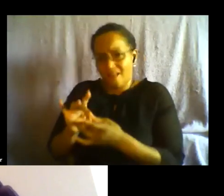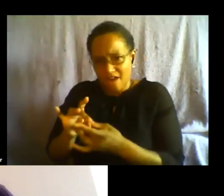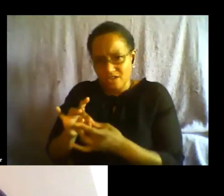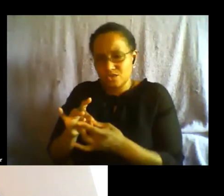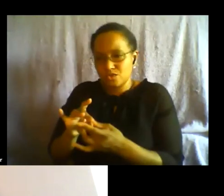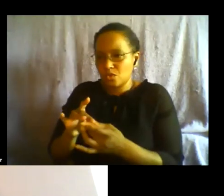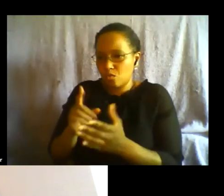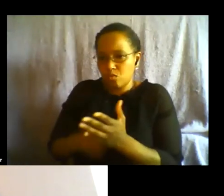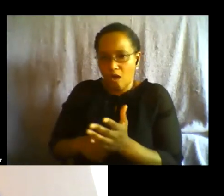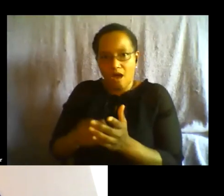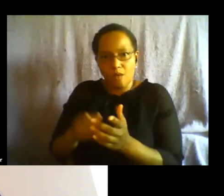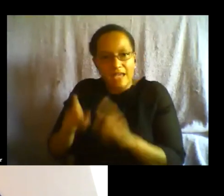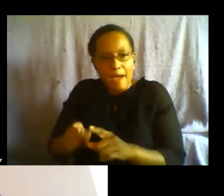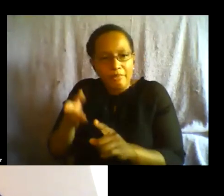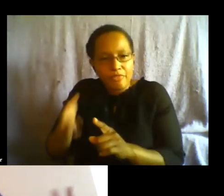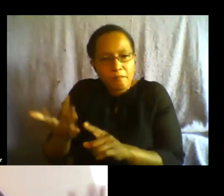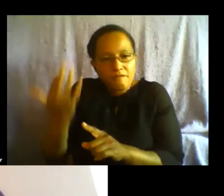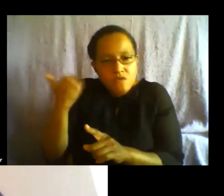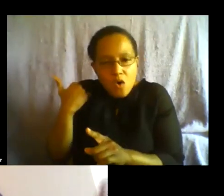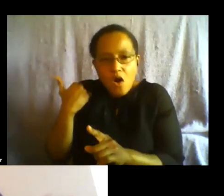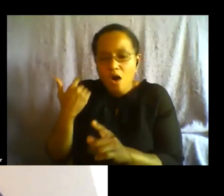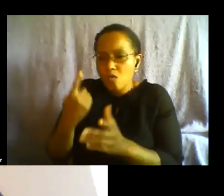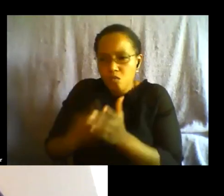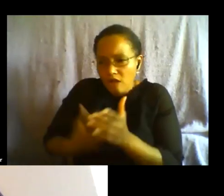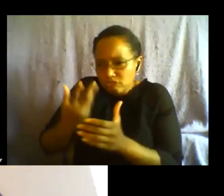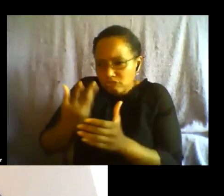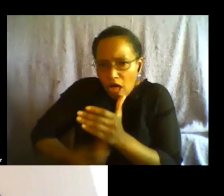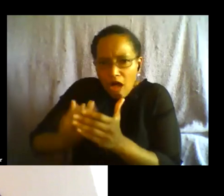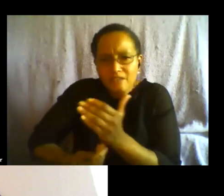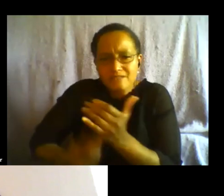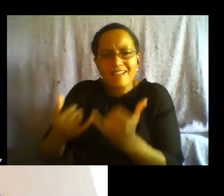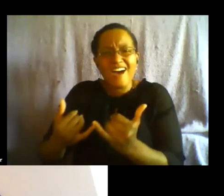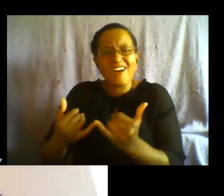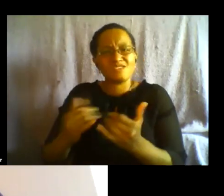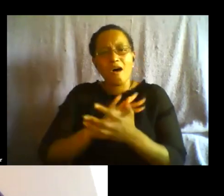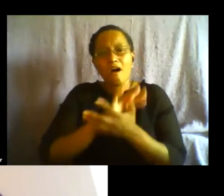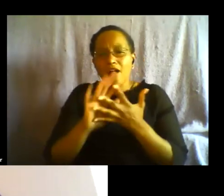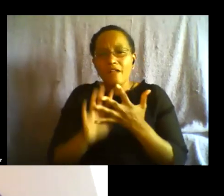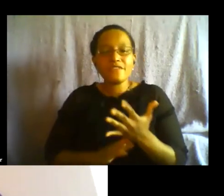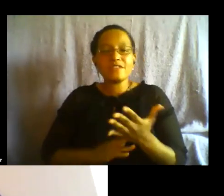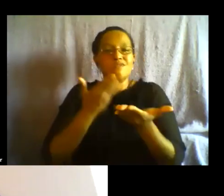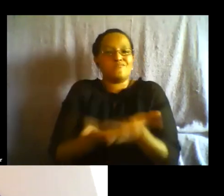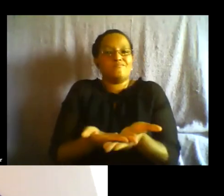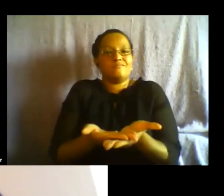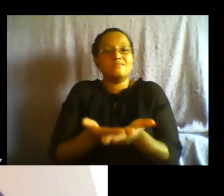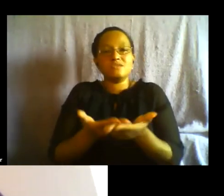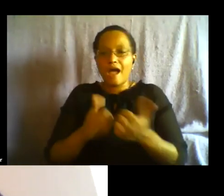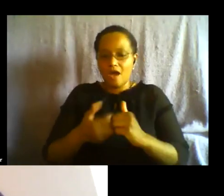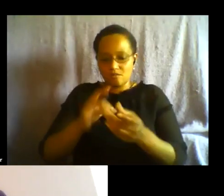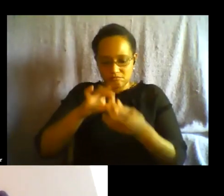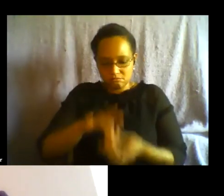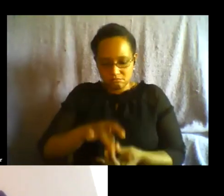and what is now lost so i think you know bringing all of those things in to how we're connecting to earth